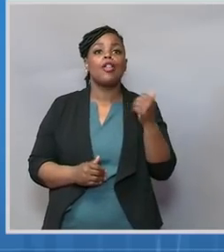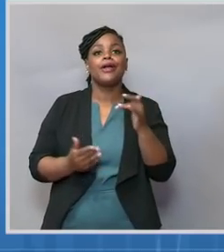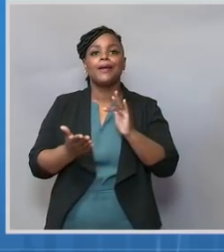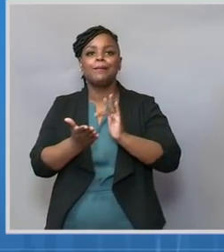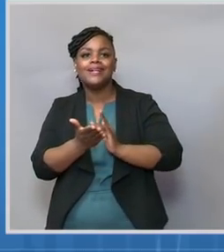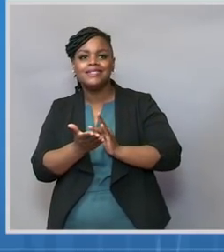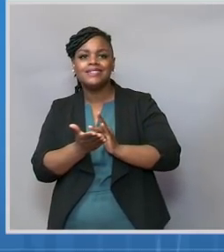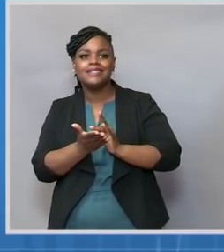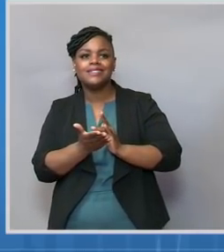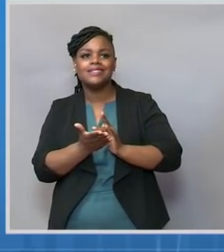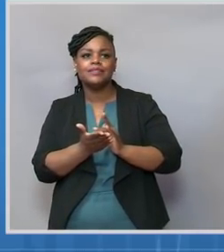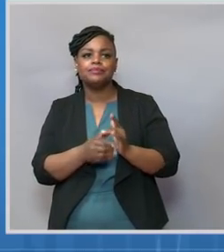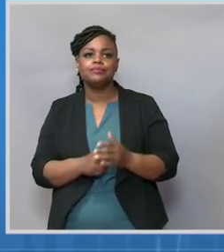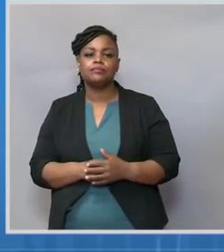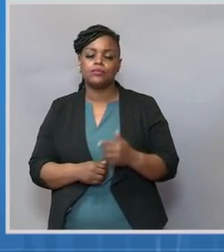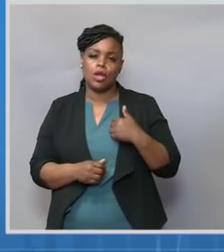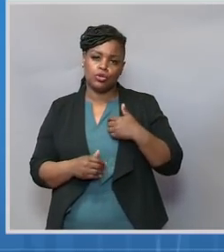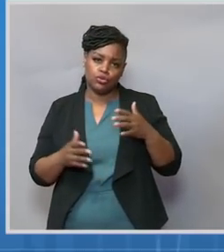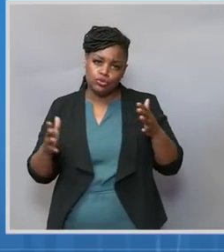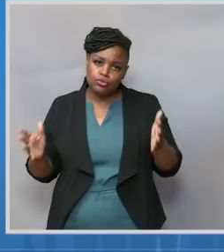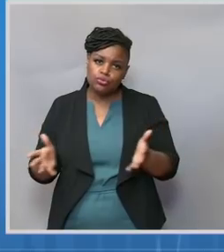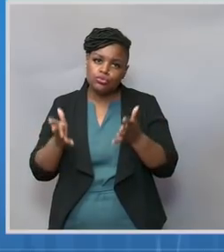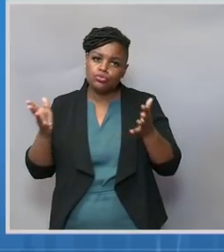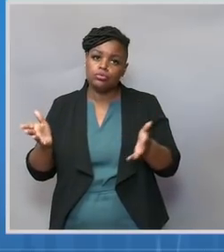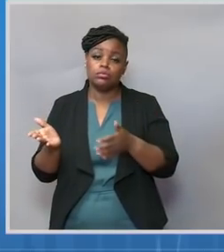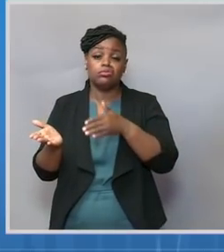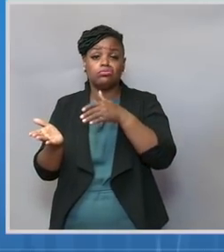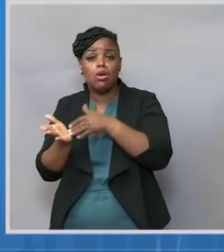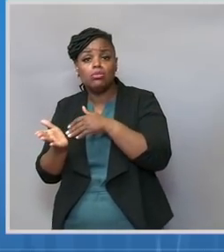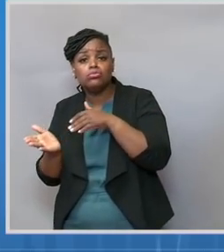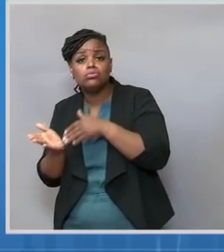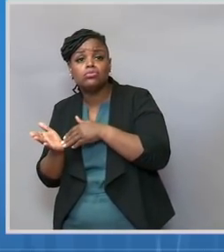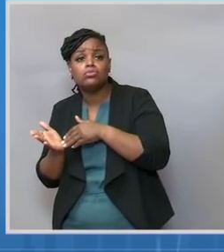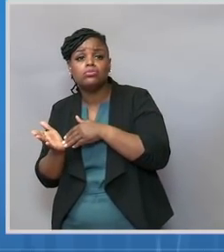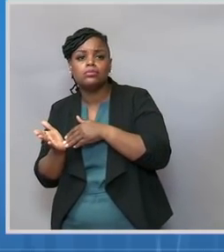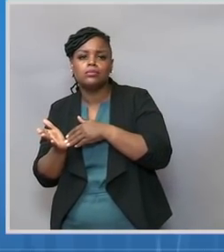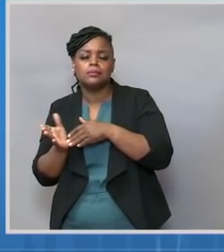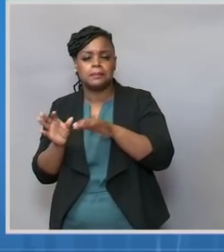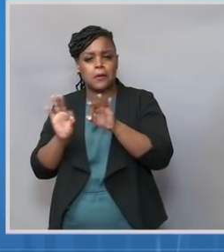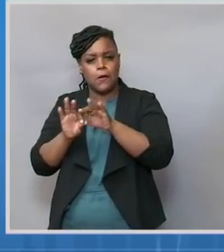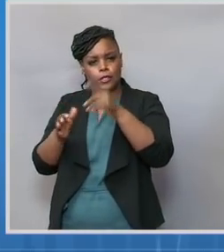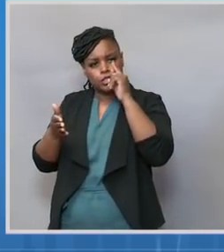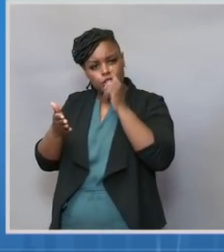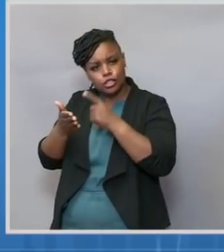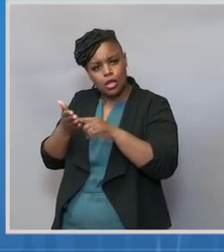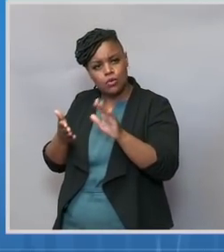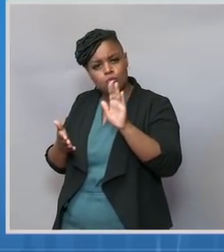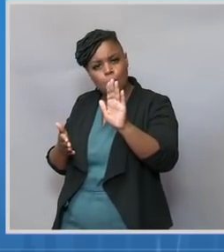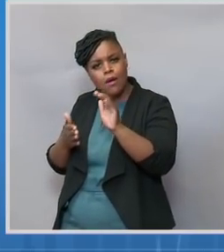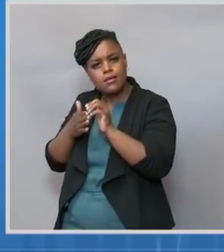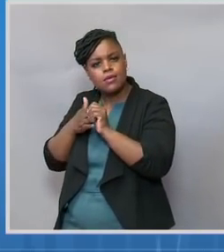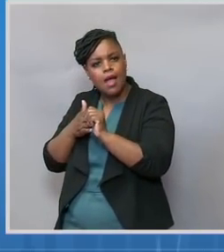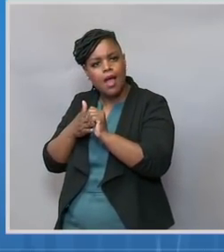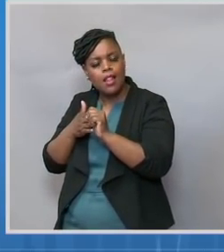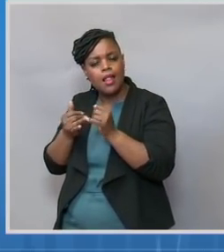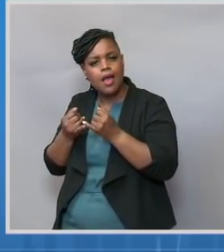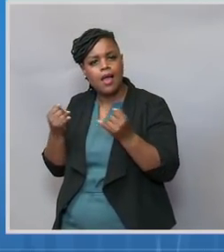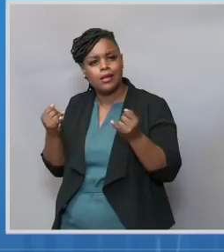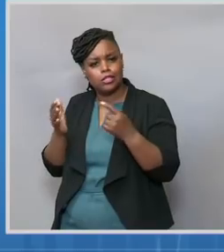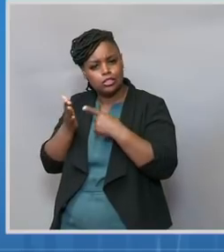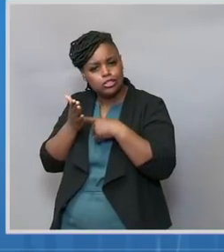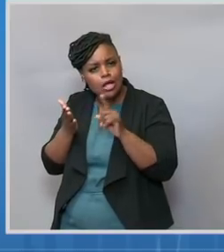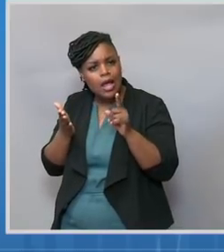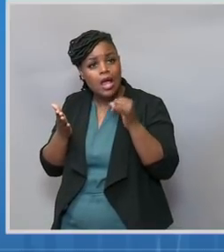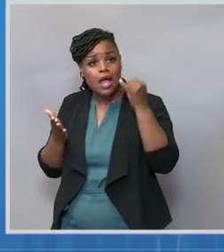I encourage physicians to check out the treatment guidelines if you have any questions about treatment. Next